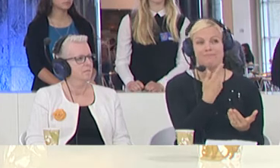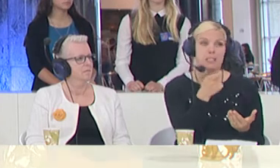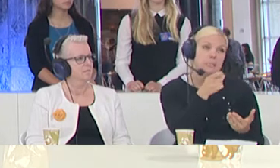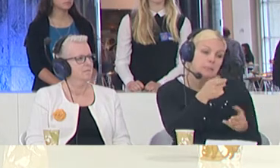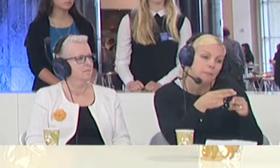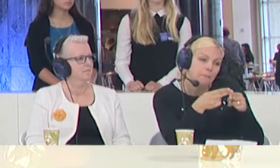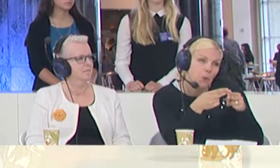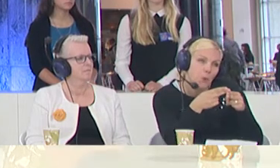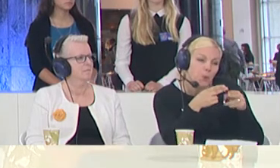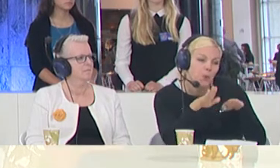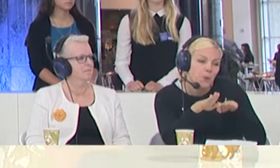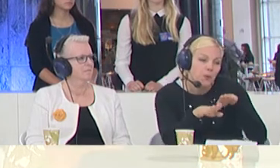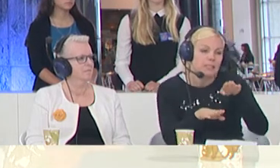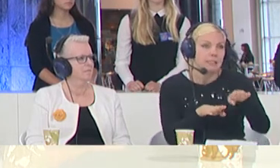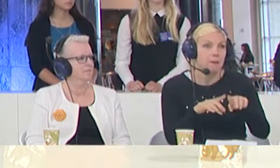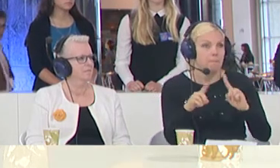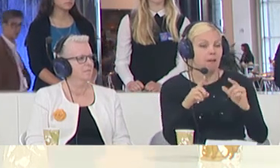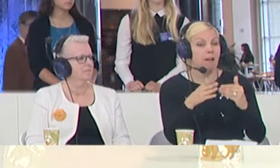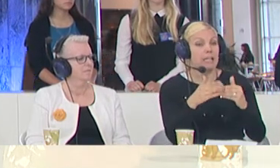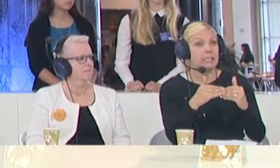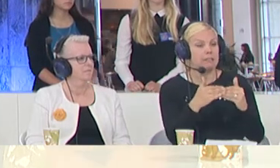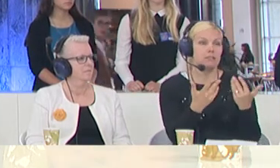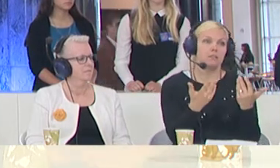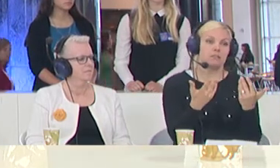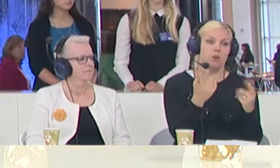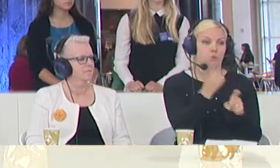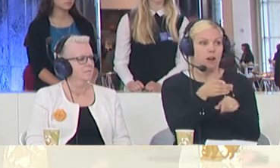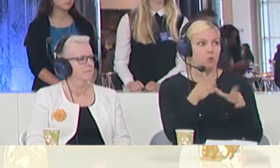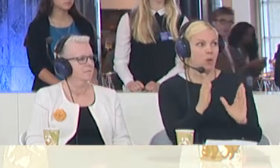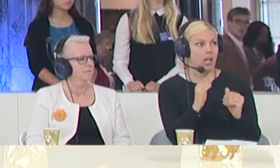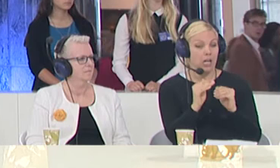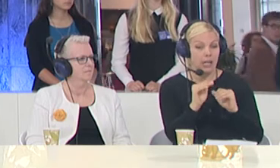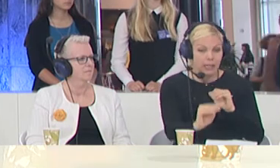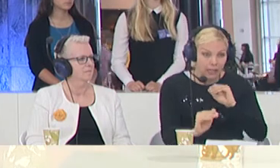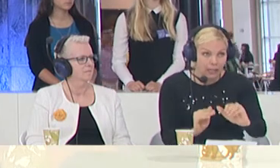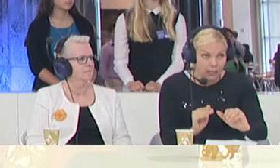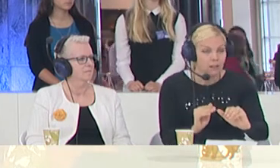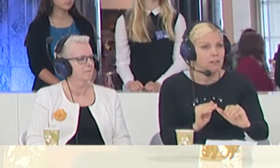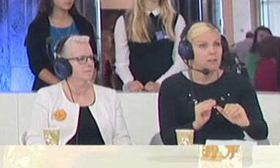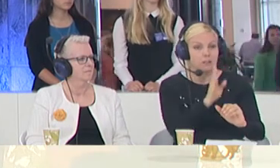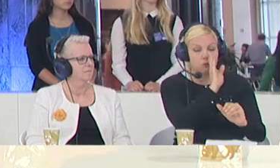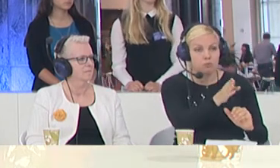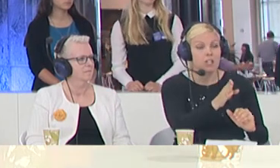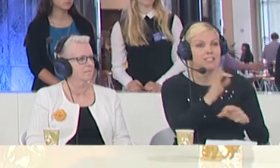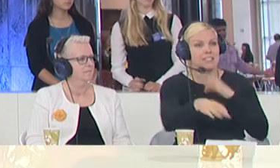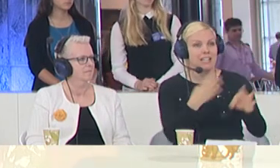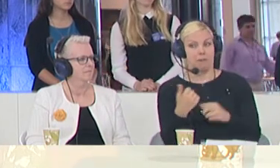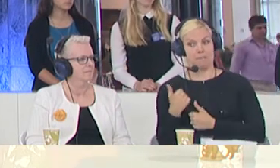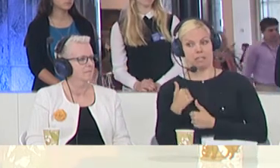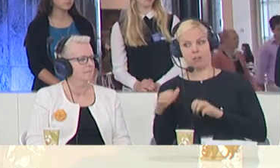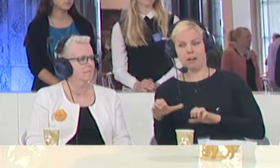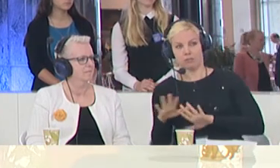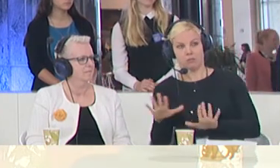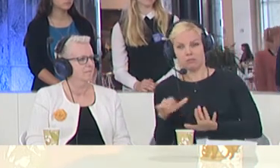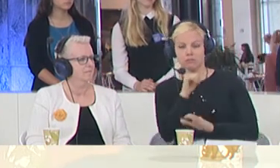in the right direction, but at least it's finally going in the right direction. Too long we were going in the wrong direction with this military actions, for example, because I completely agree that doesn't help at